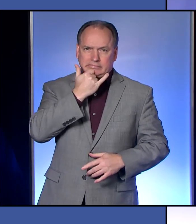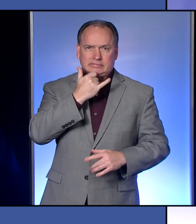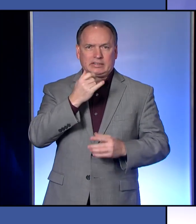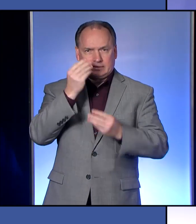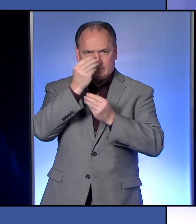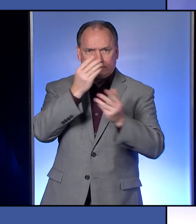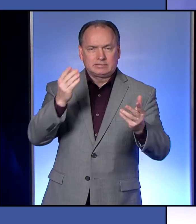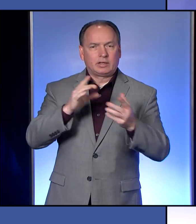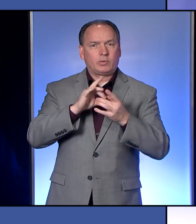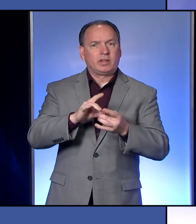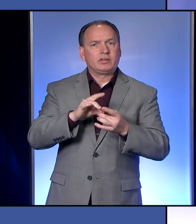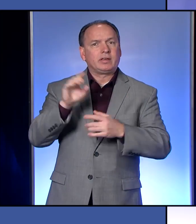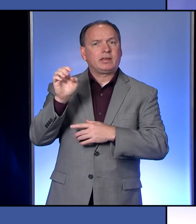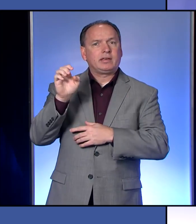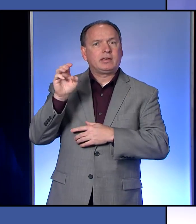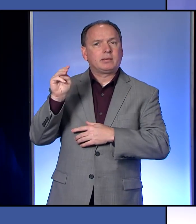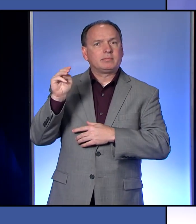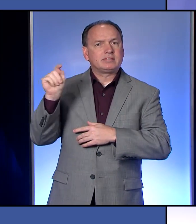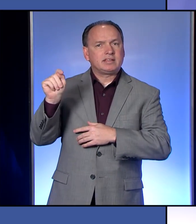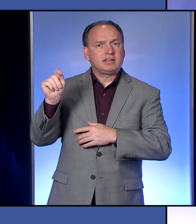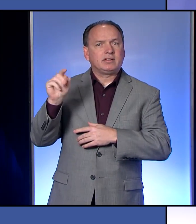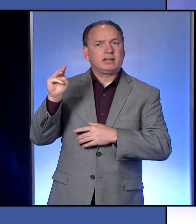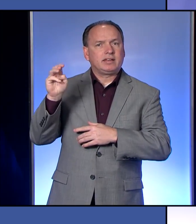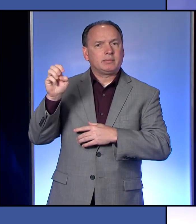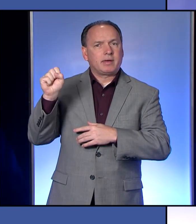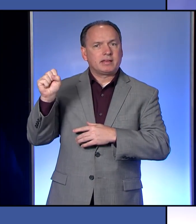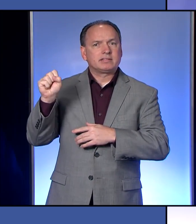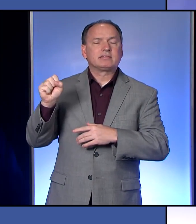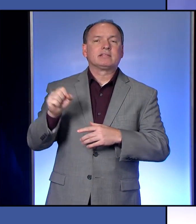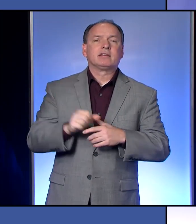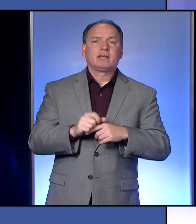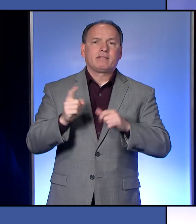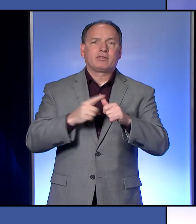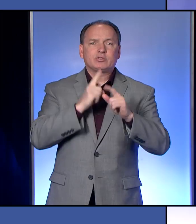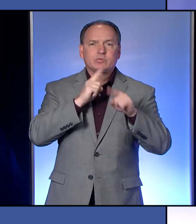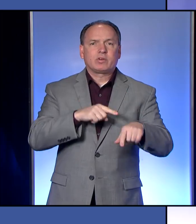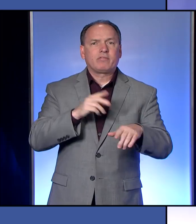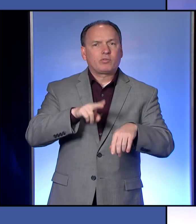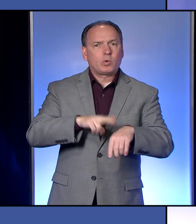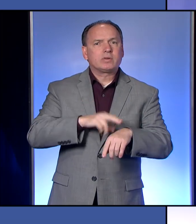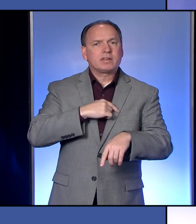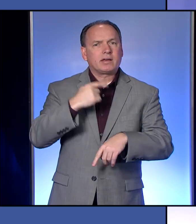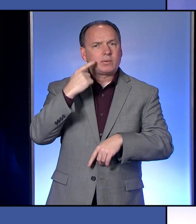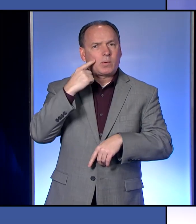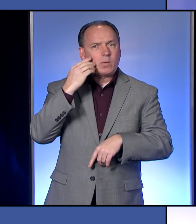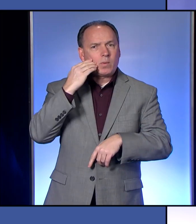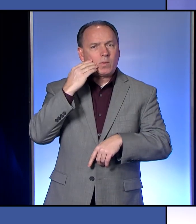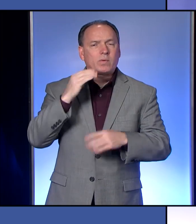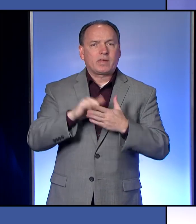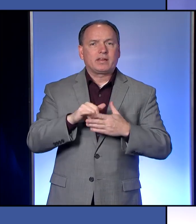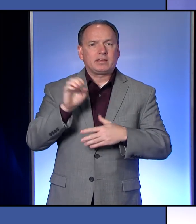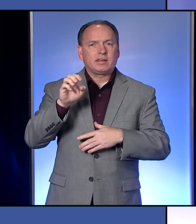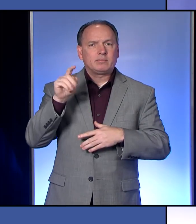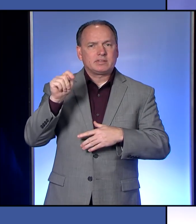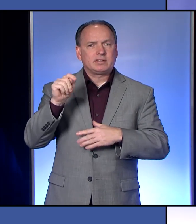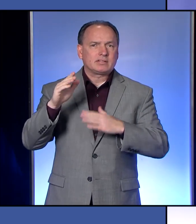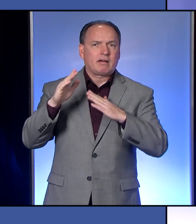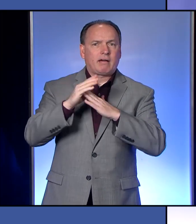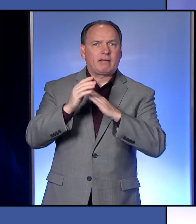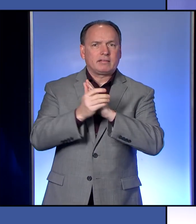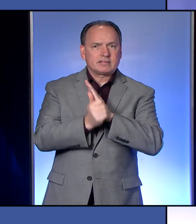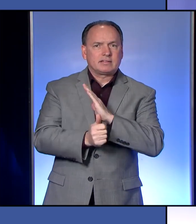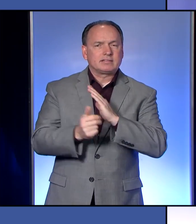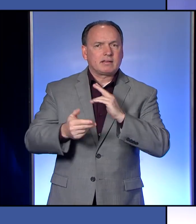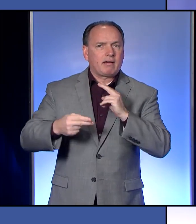medical services and our first responders. Of course, I know that our EMTs are highly skilled,